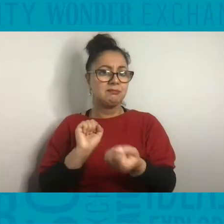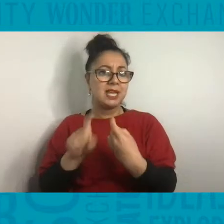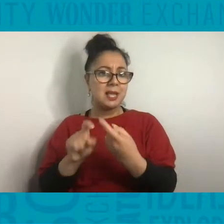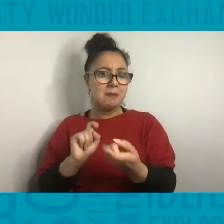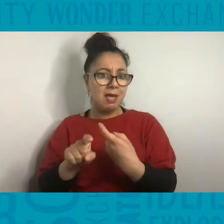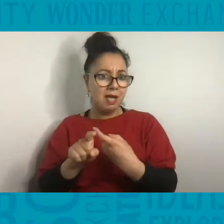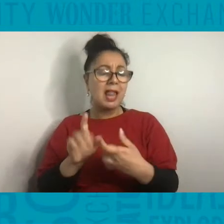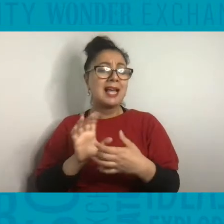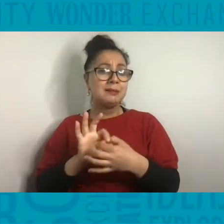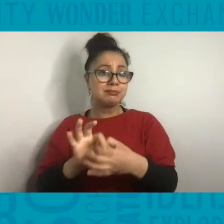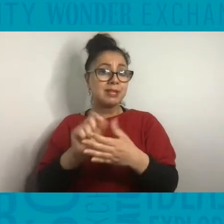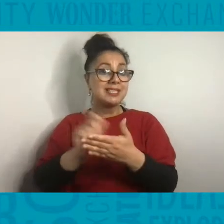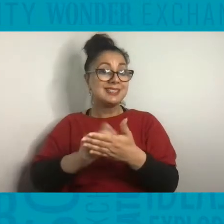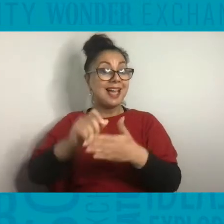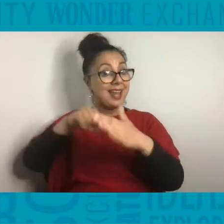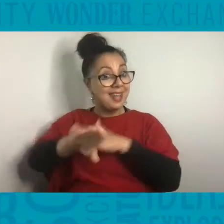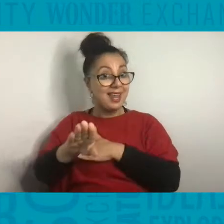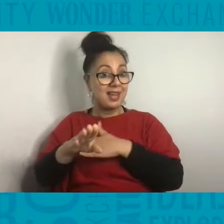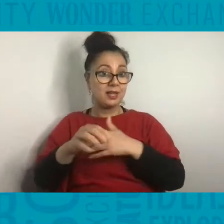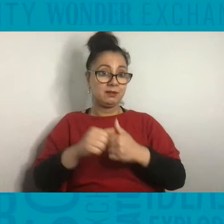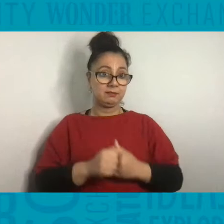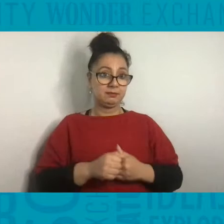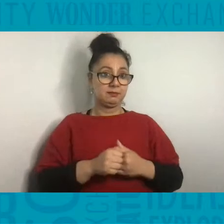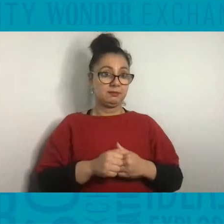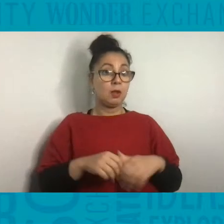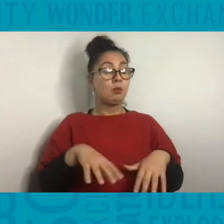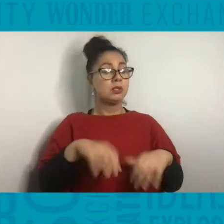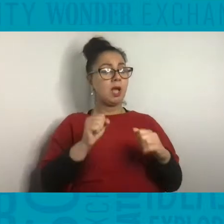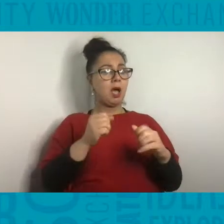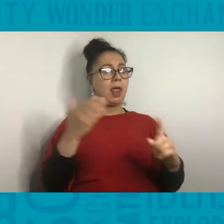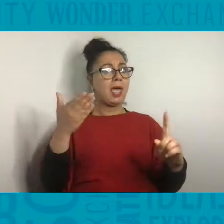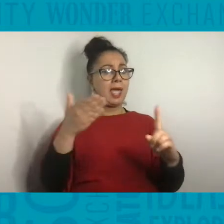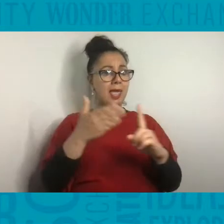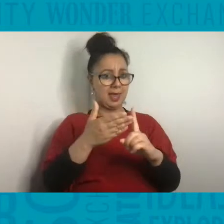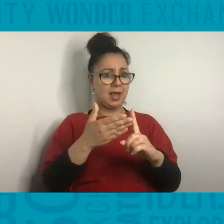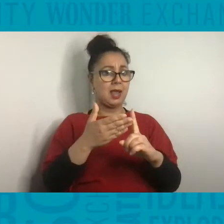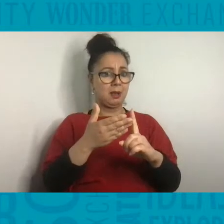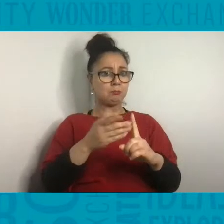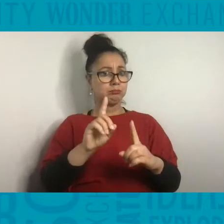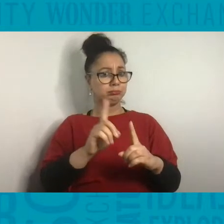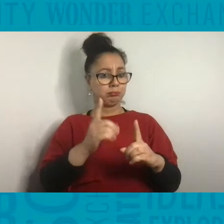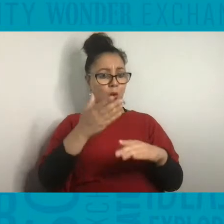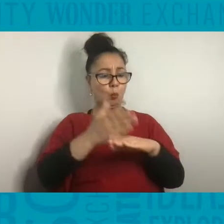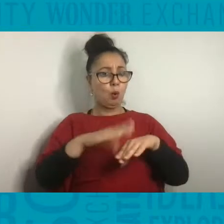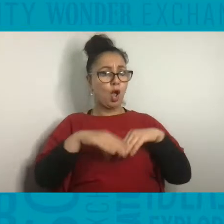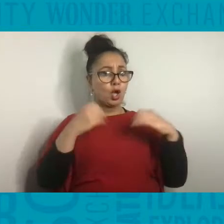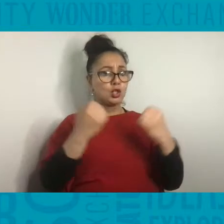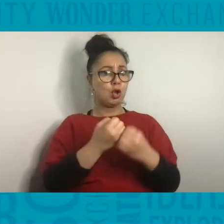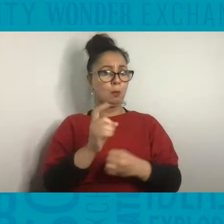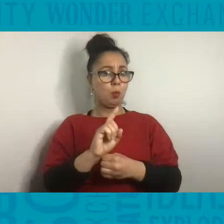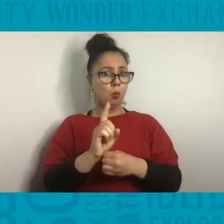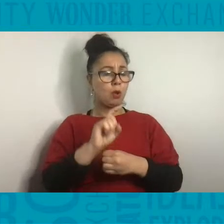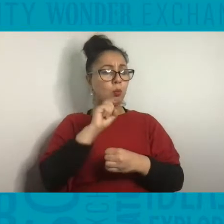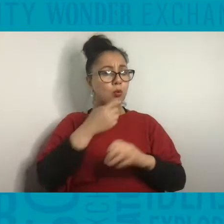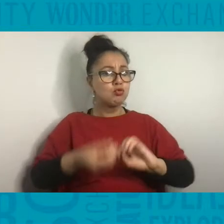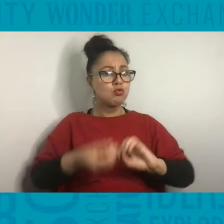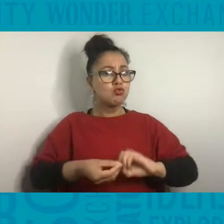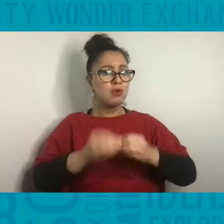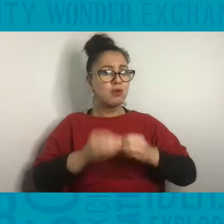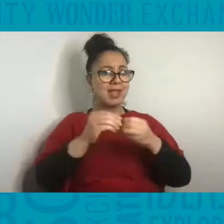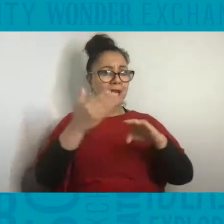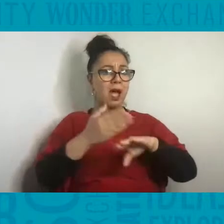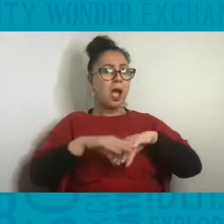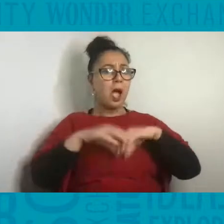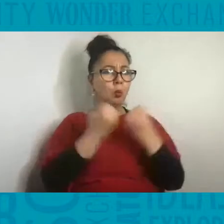So we're going to start with the aims and objectives of the workshop. We're going to create artwork that makes an